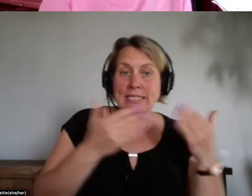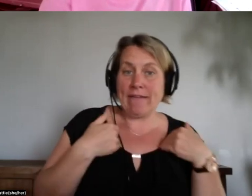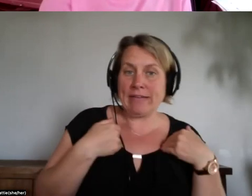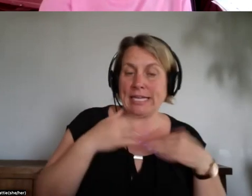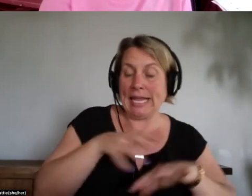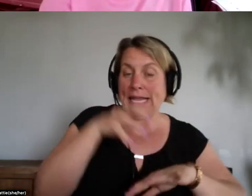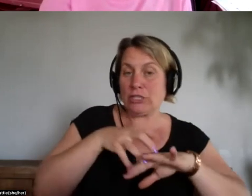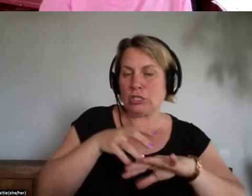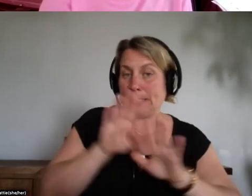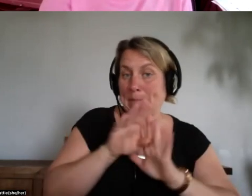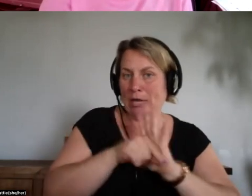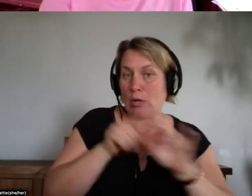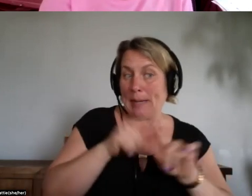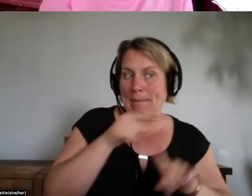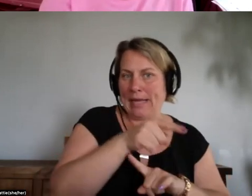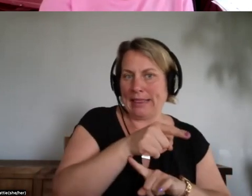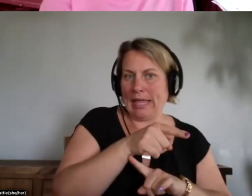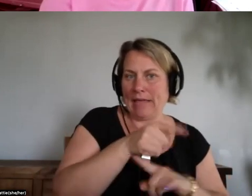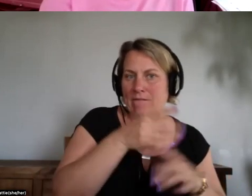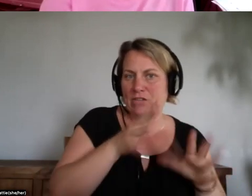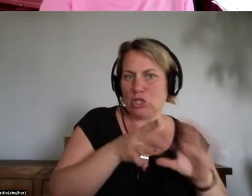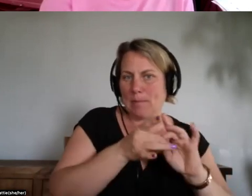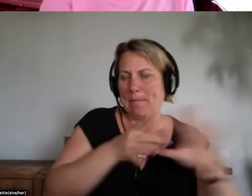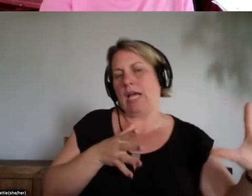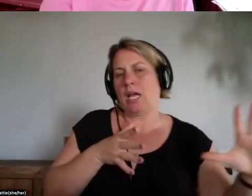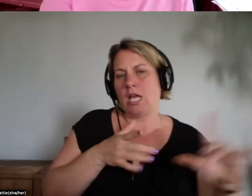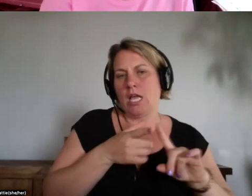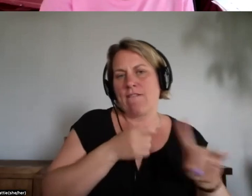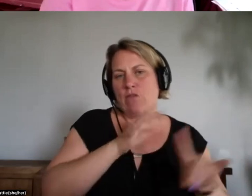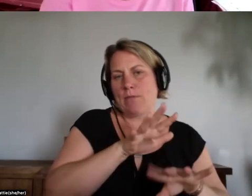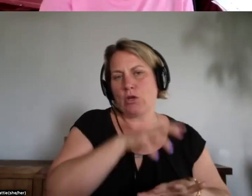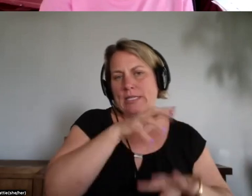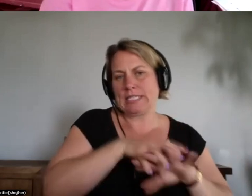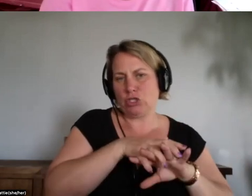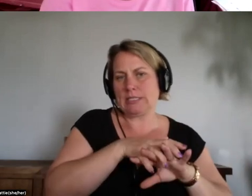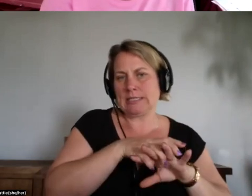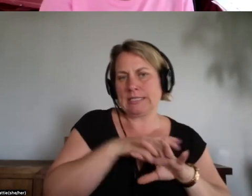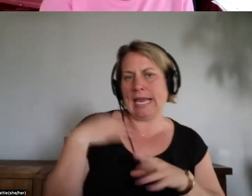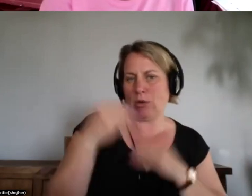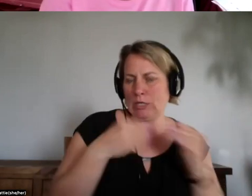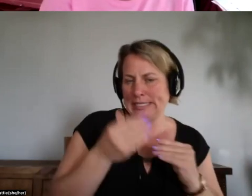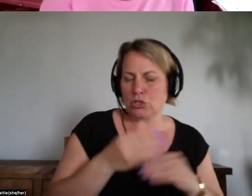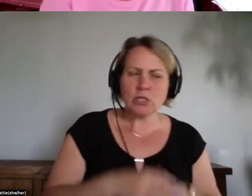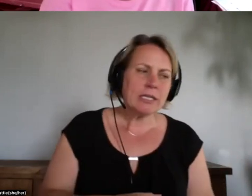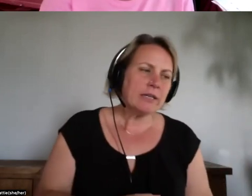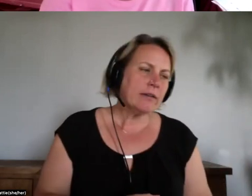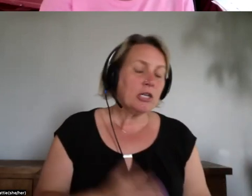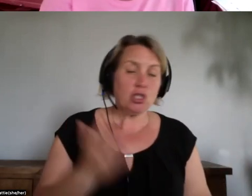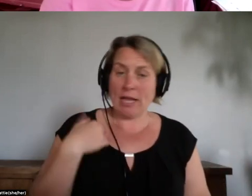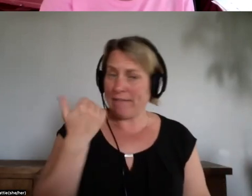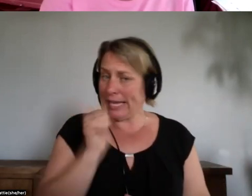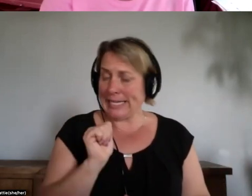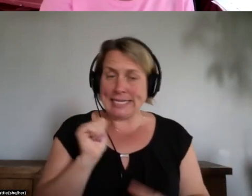what for whatever reason they've been disconnected um from their heritage and how do you what do you have any suggestions